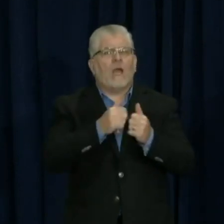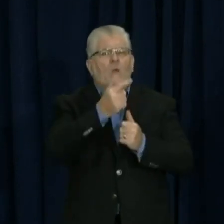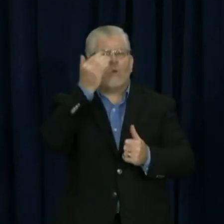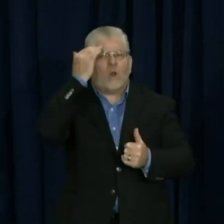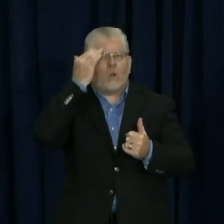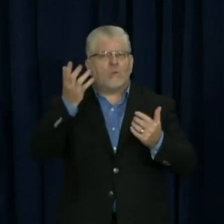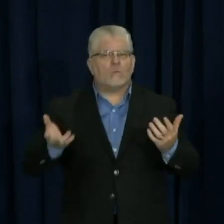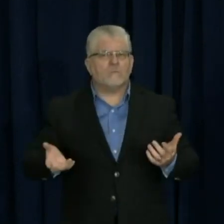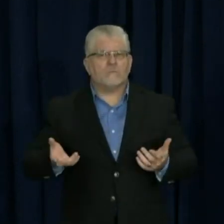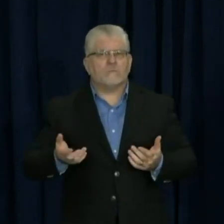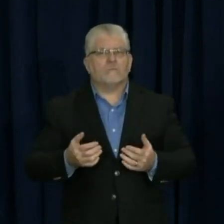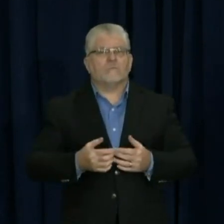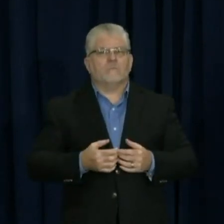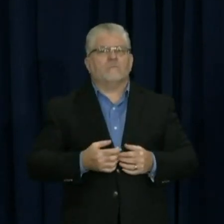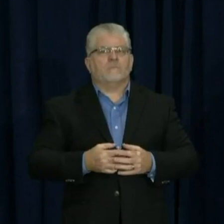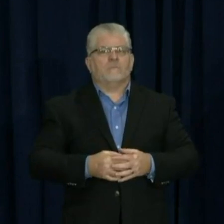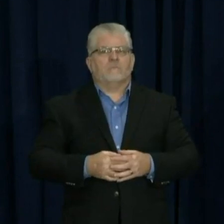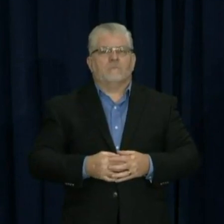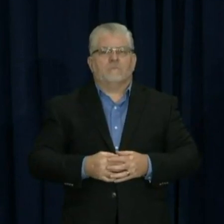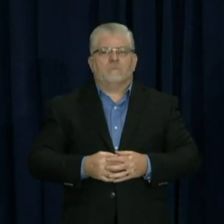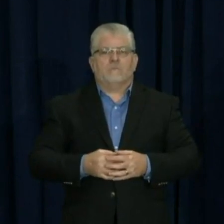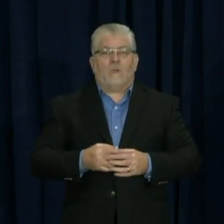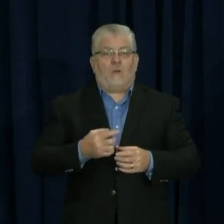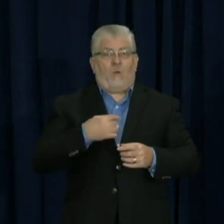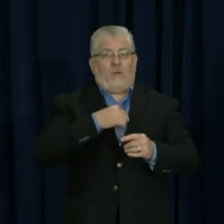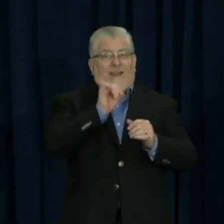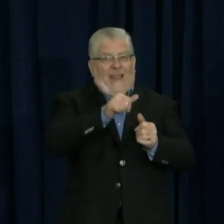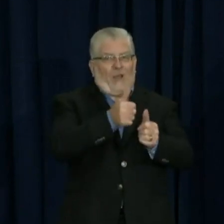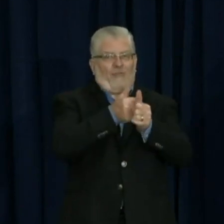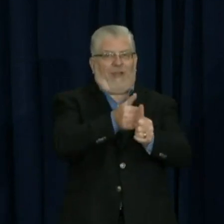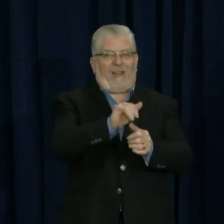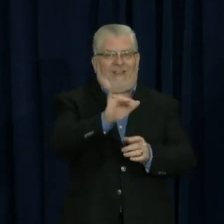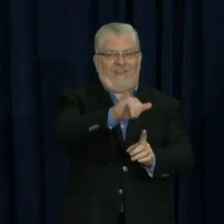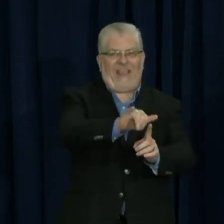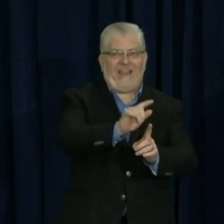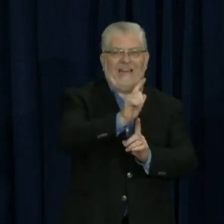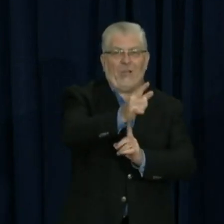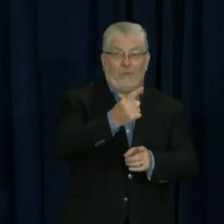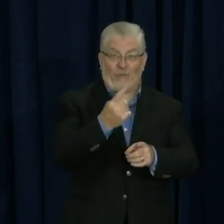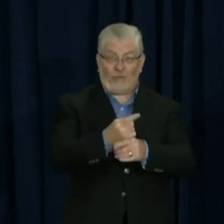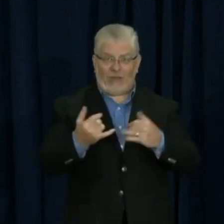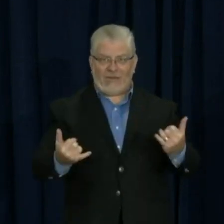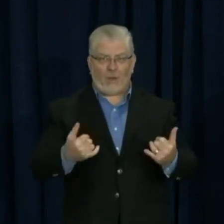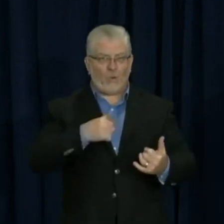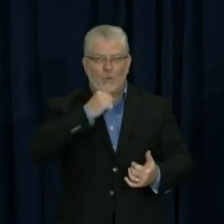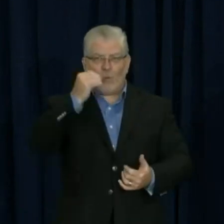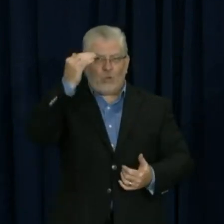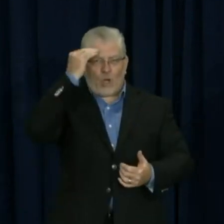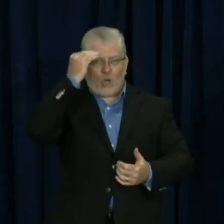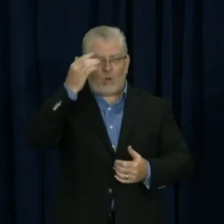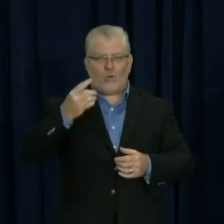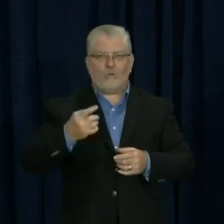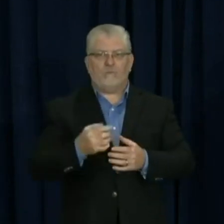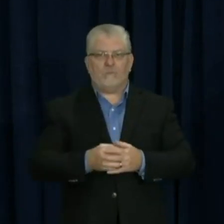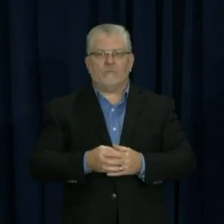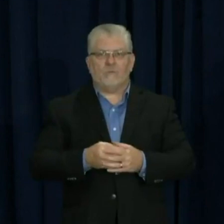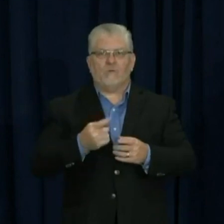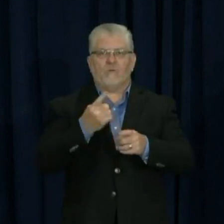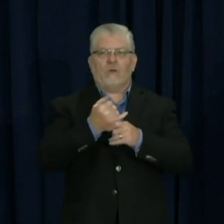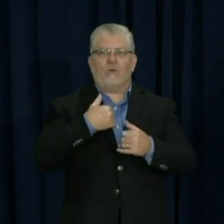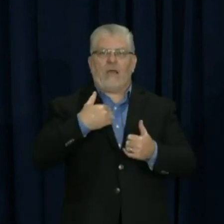today. So basically between provisional ballots and the poll books and then, of course, the mail-in ballots,